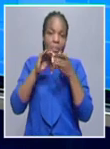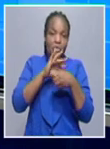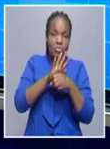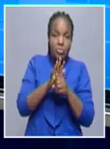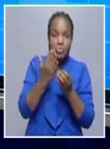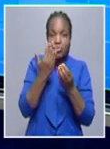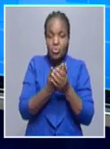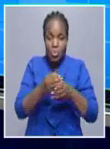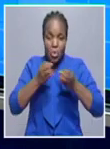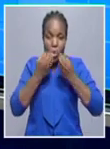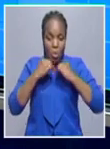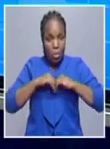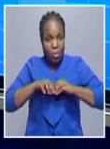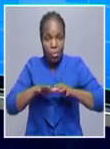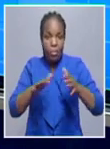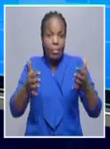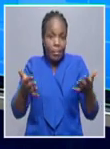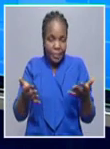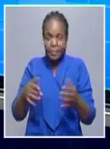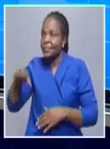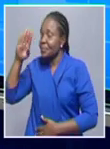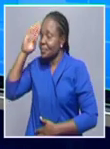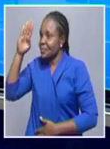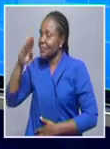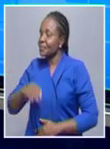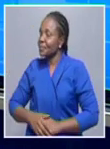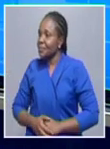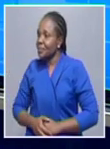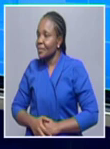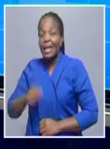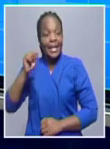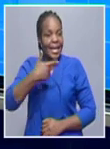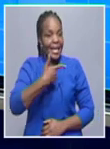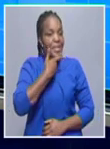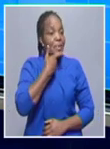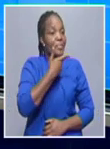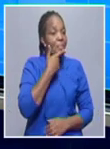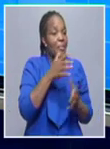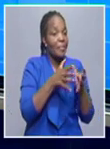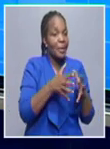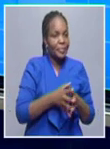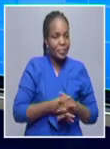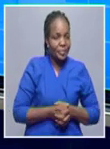good afternoon mr nangombe and welcome thank you very much good afternoon nbc